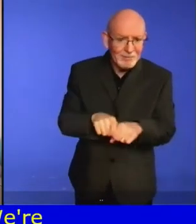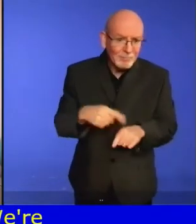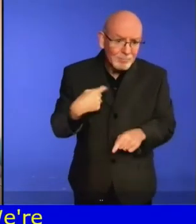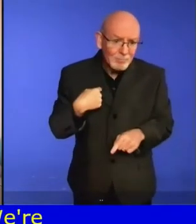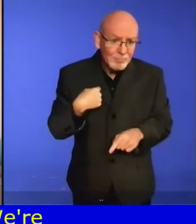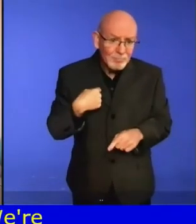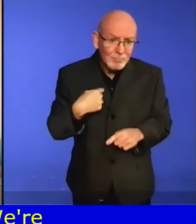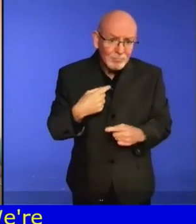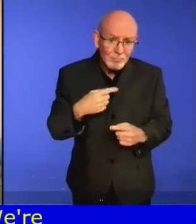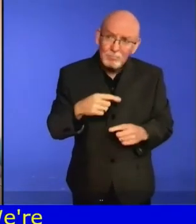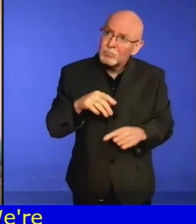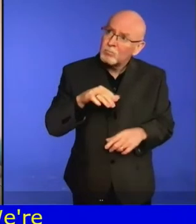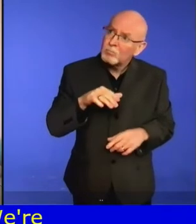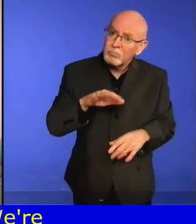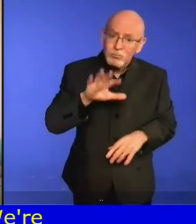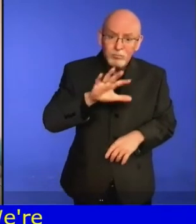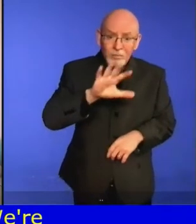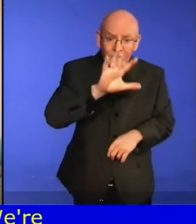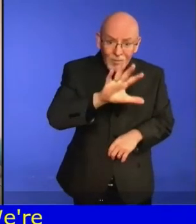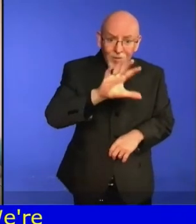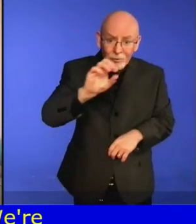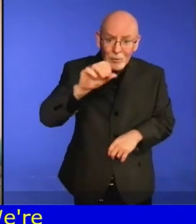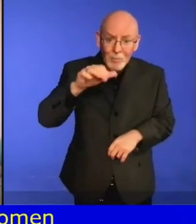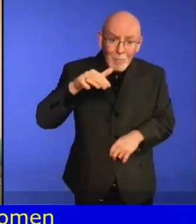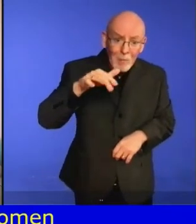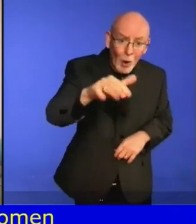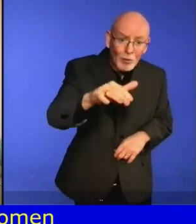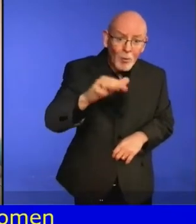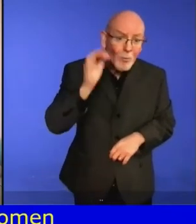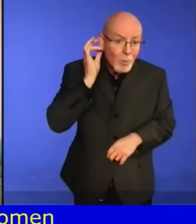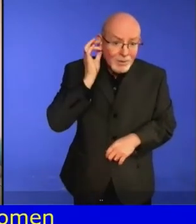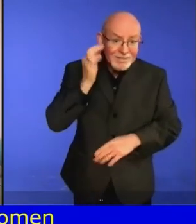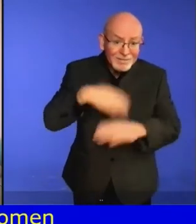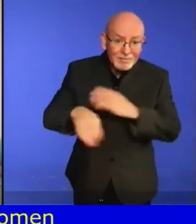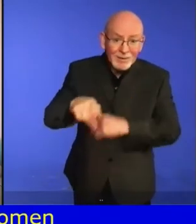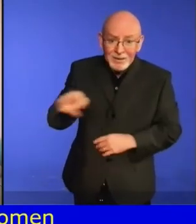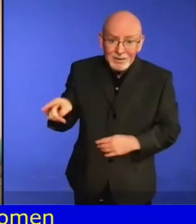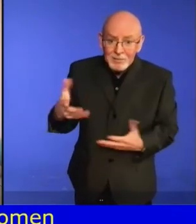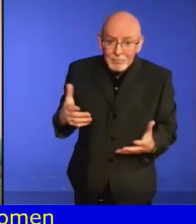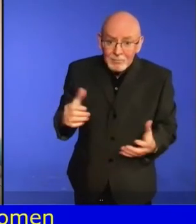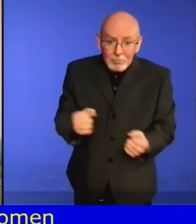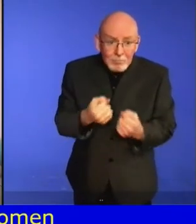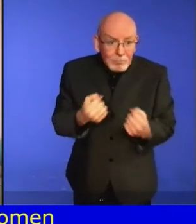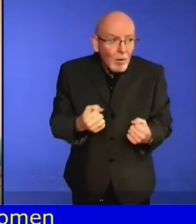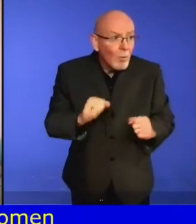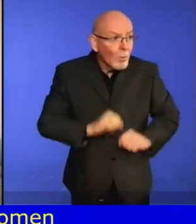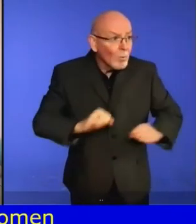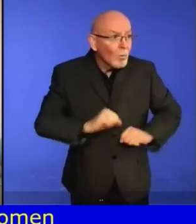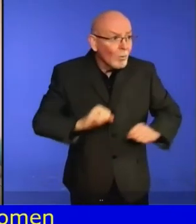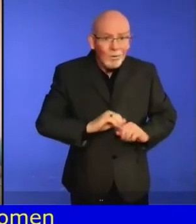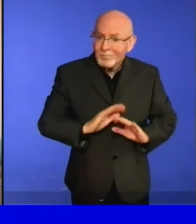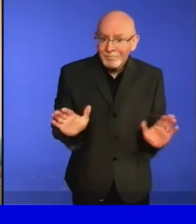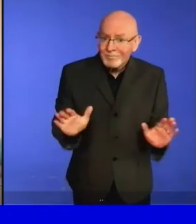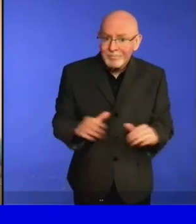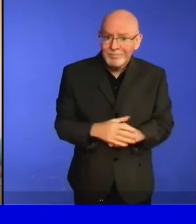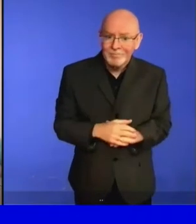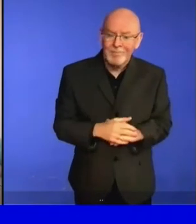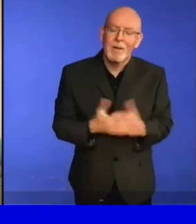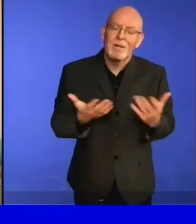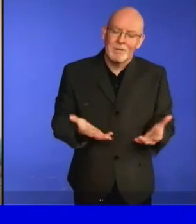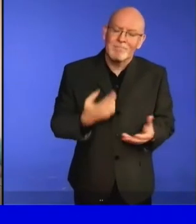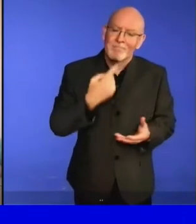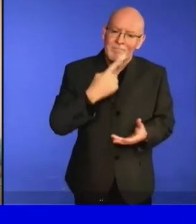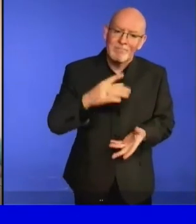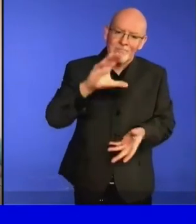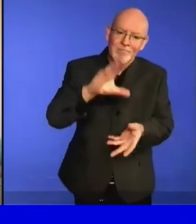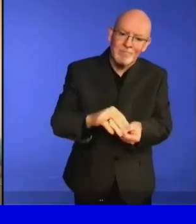In closing, and here again, pursuant to the General Assembly Resolution on Inclusive Development, I